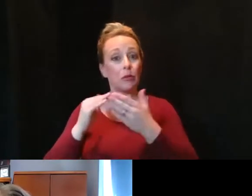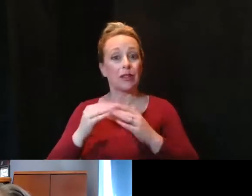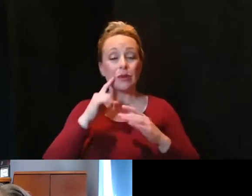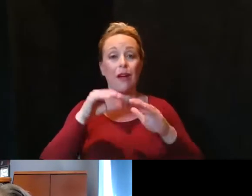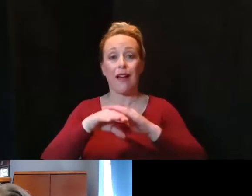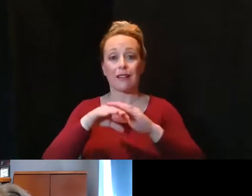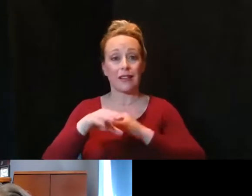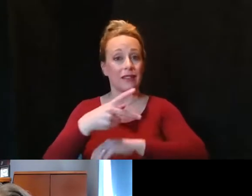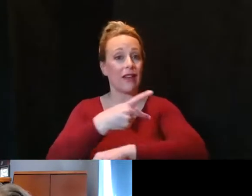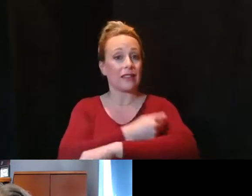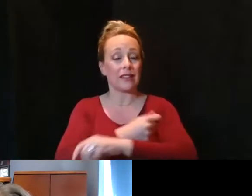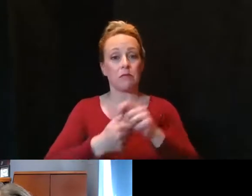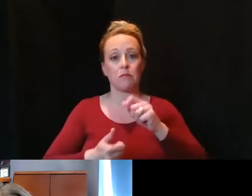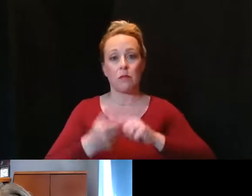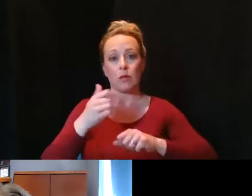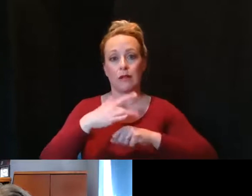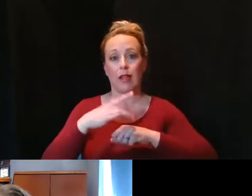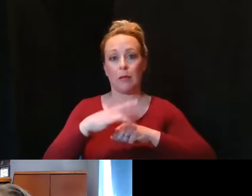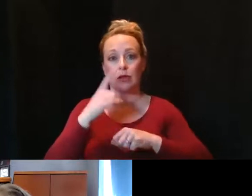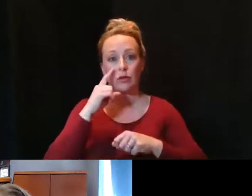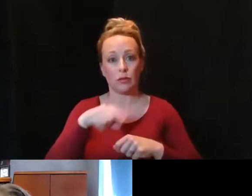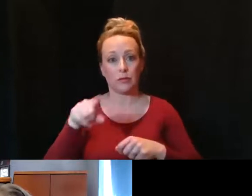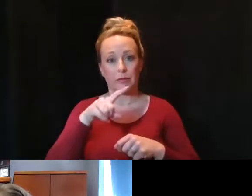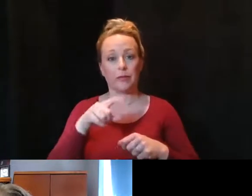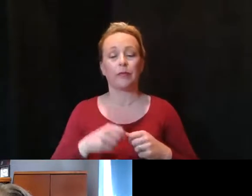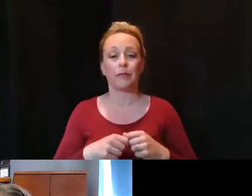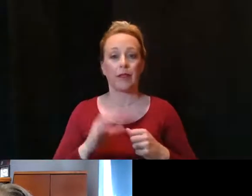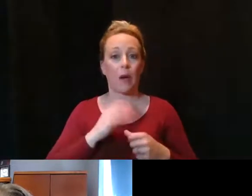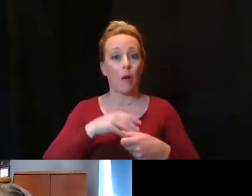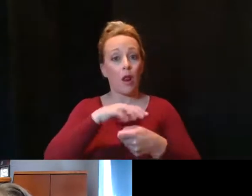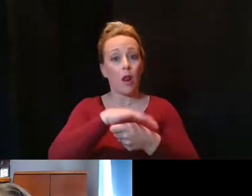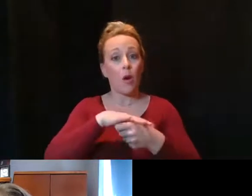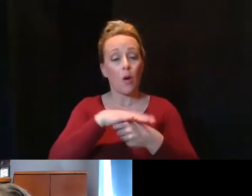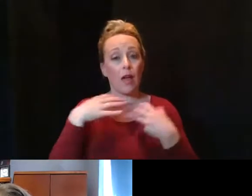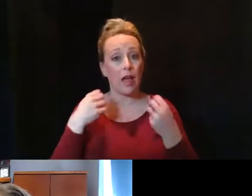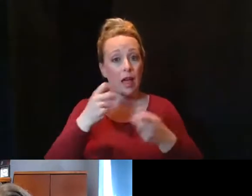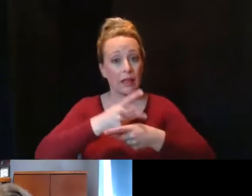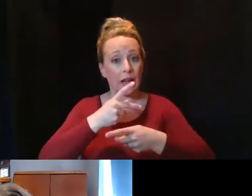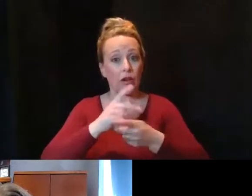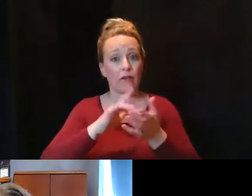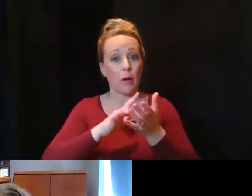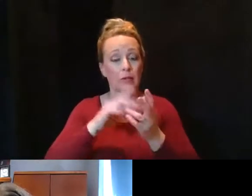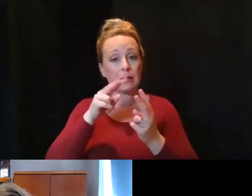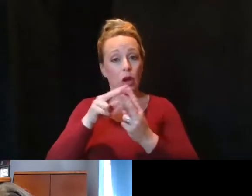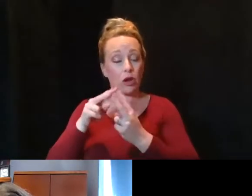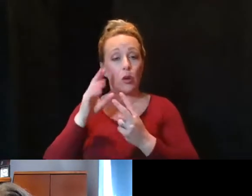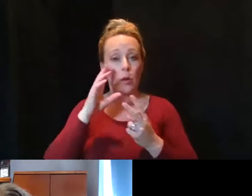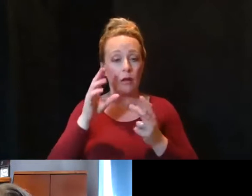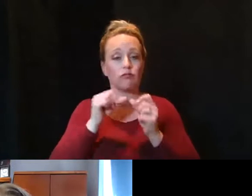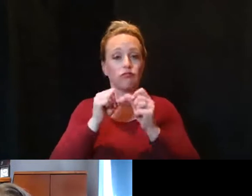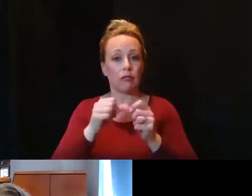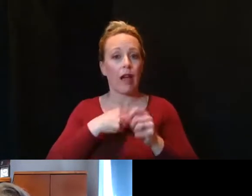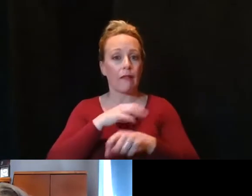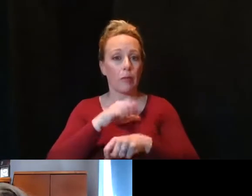vaccine that is most available to them. Our local healthcare and pharmacy partners continue to have appointments available